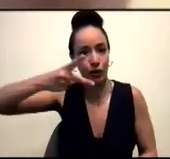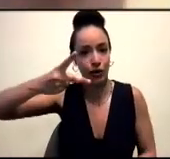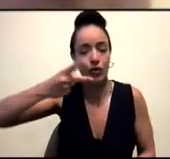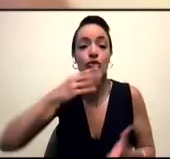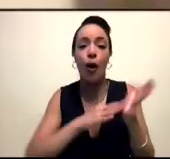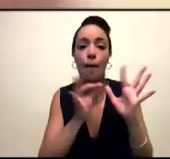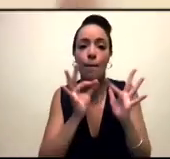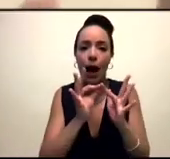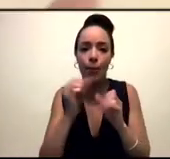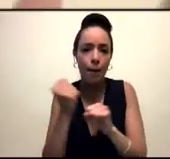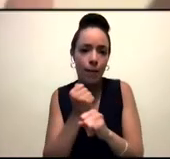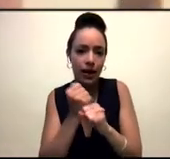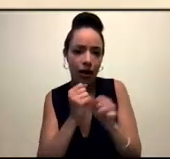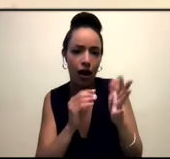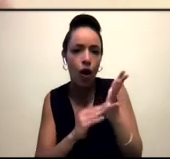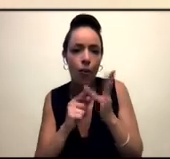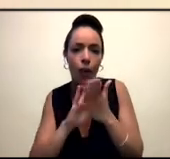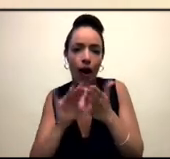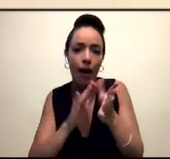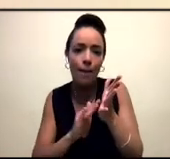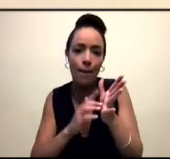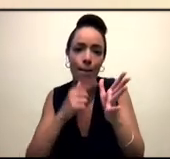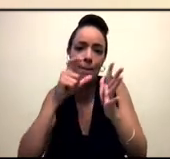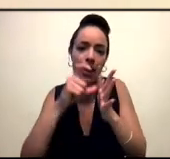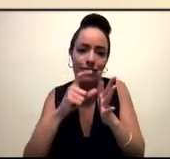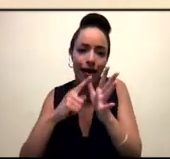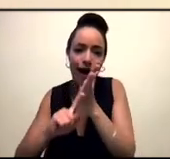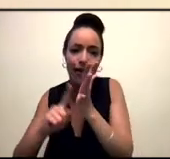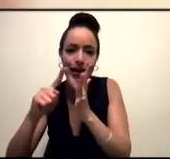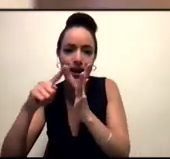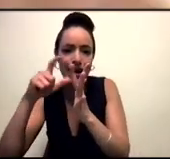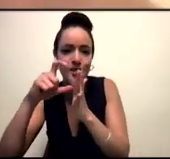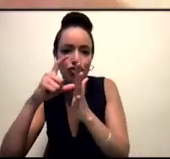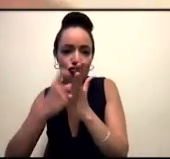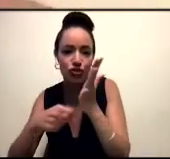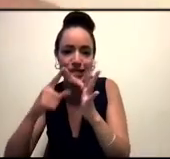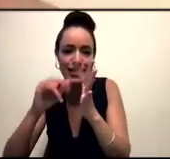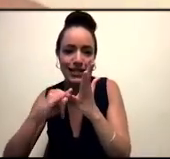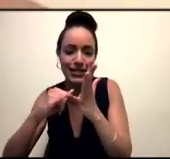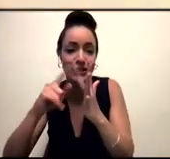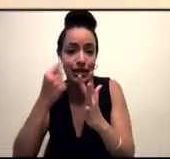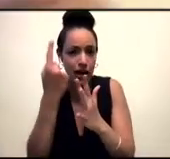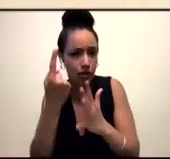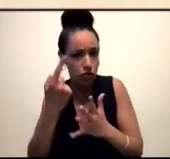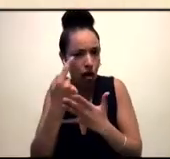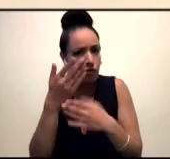is a character in the book. And part of the reason that that's there is just to sort of destabilize